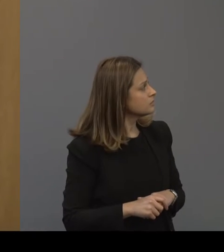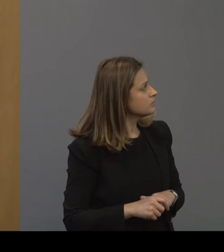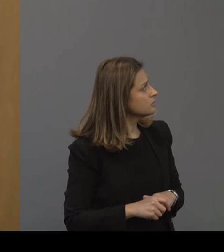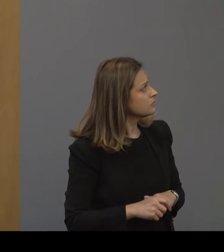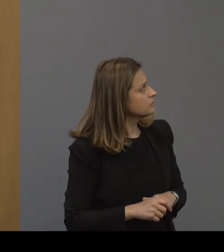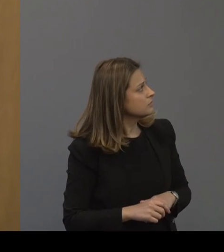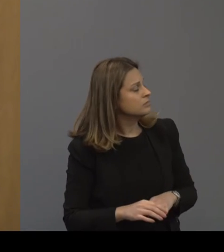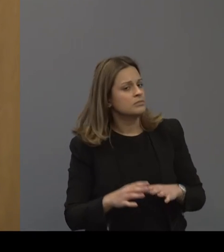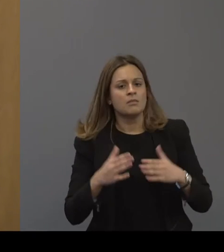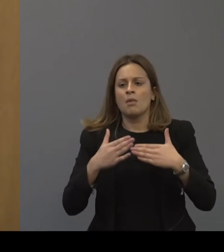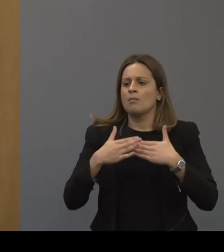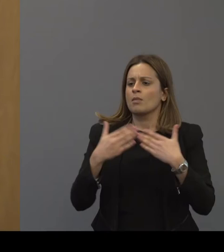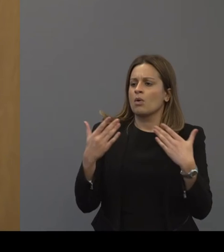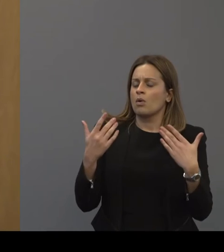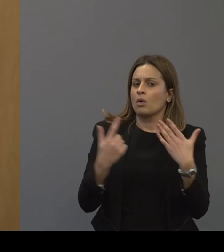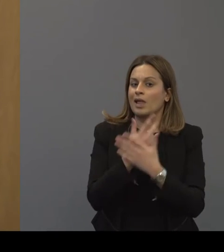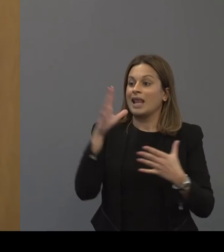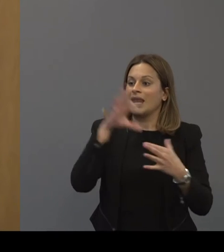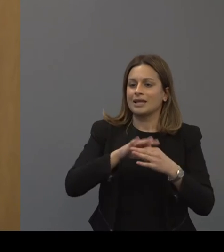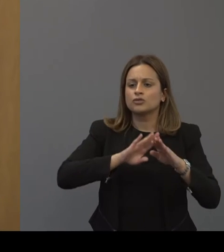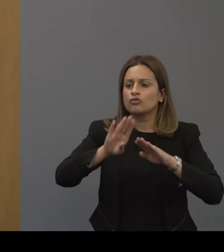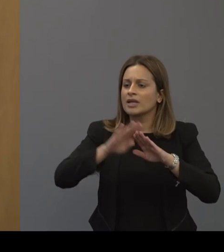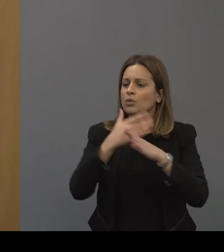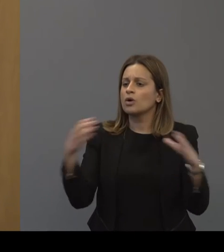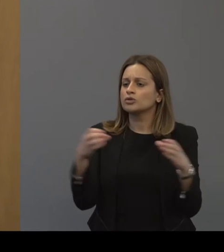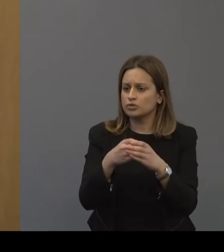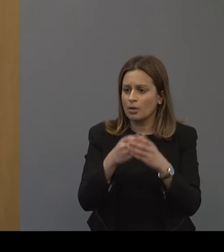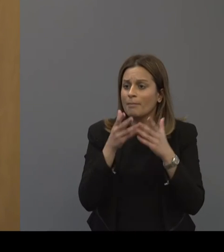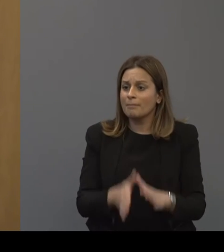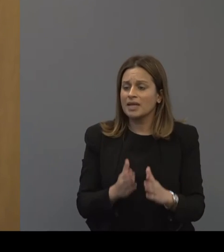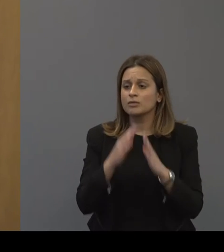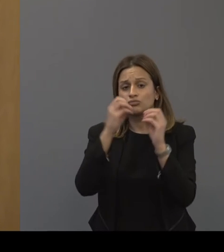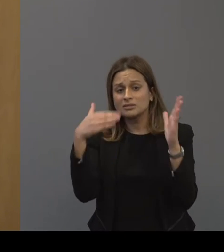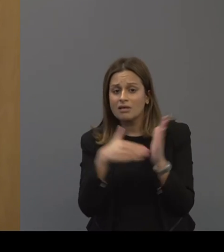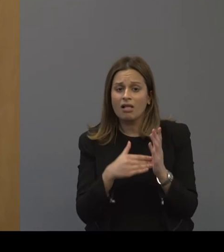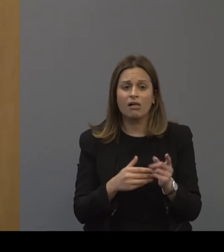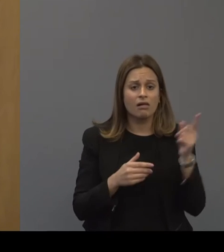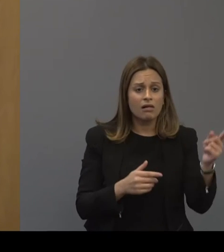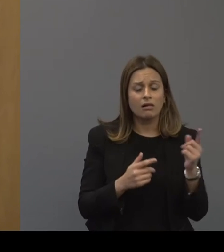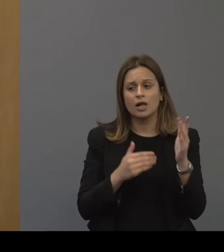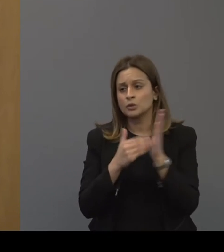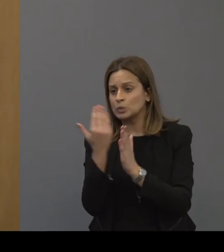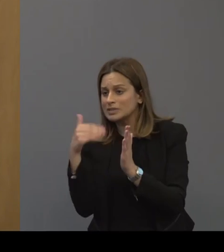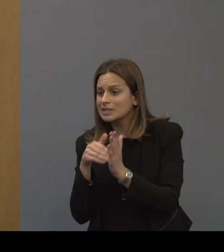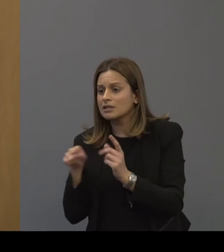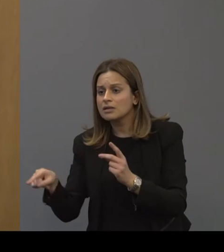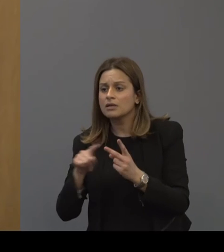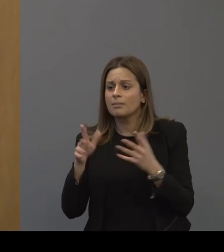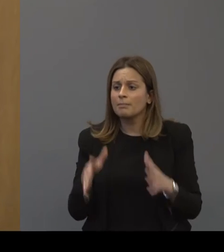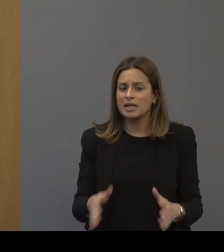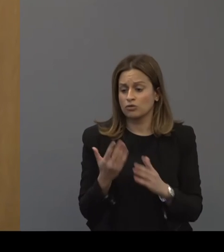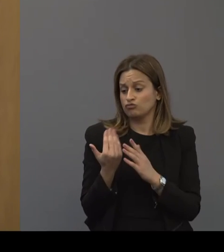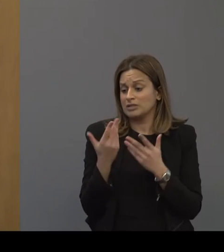So a little word about the training workshops. So we've gone to Brazil and New Zealand and